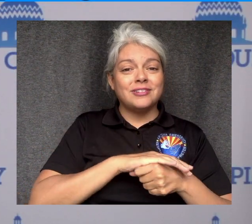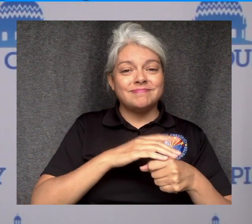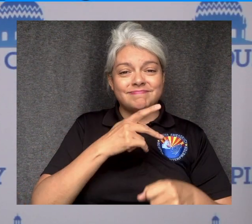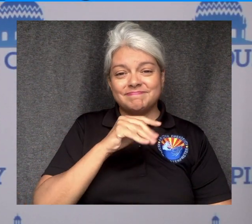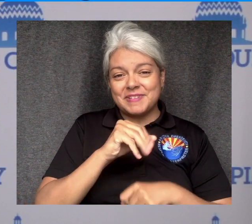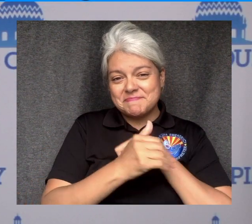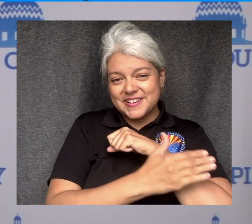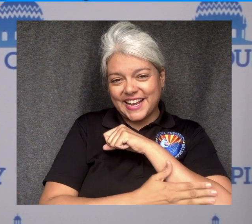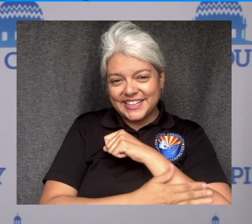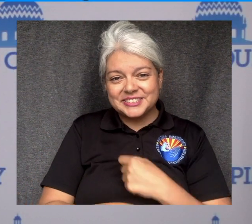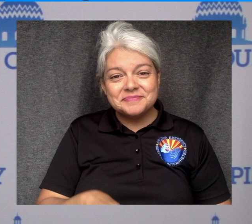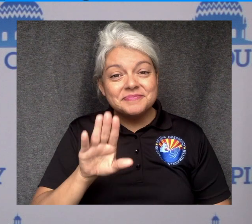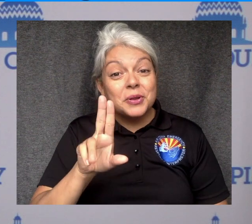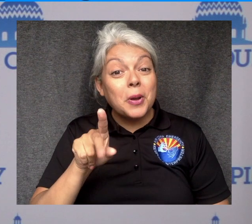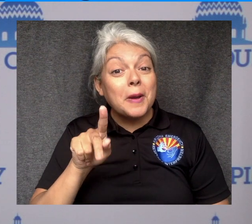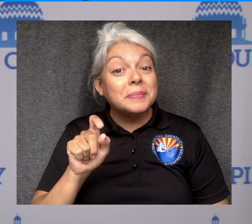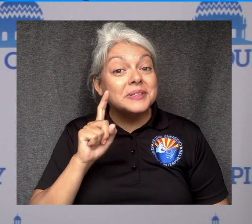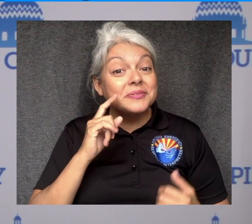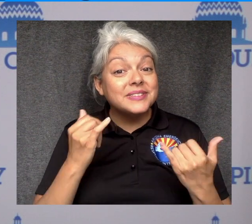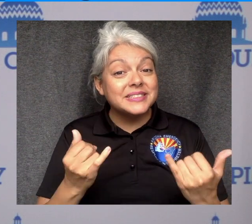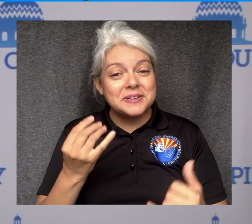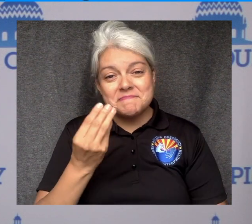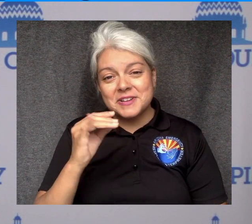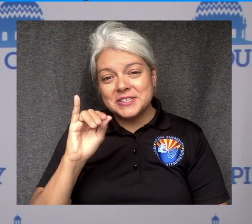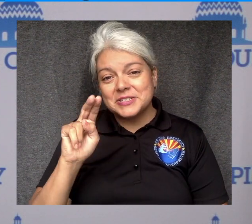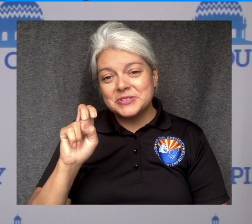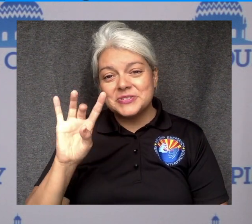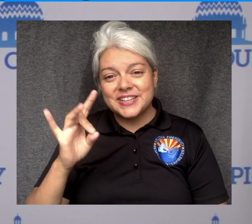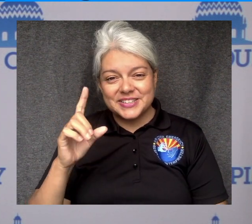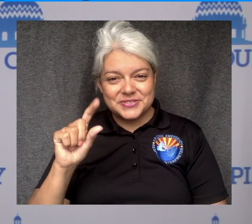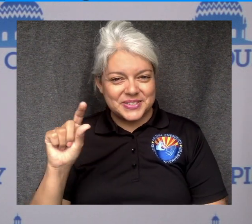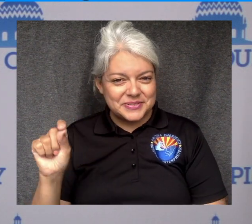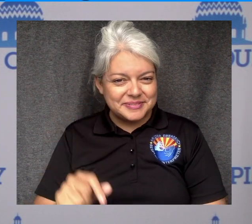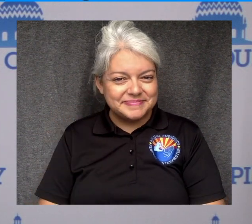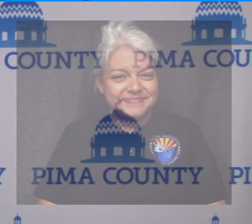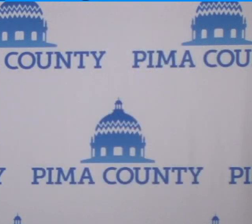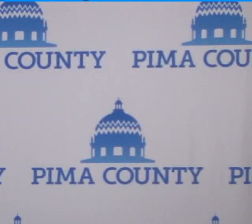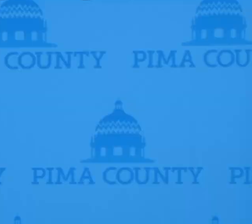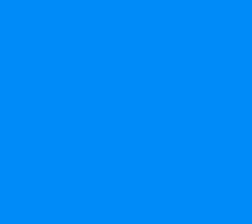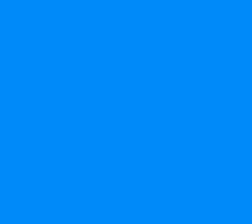This has been your Pima County Health Department update for June 8, 2020.